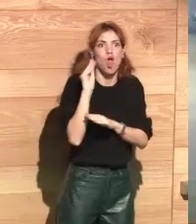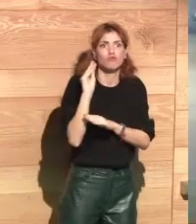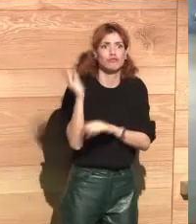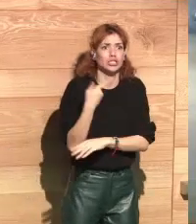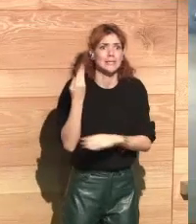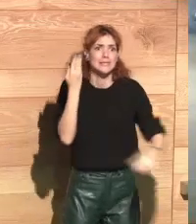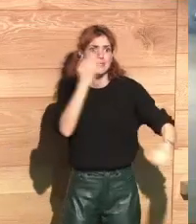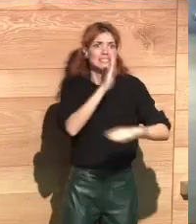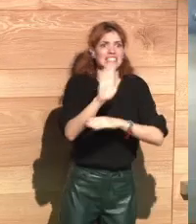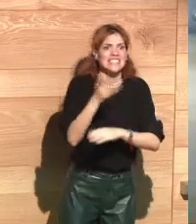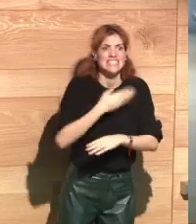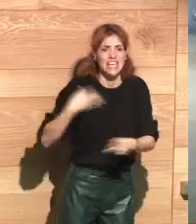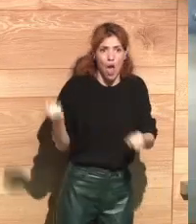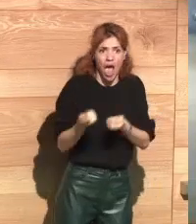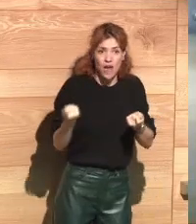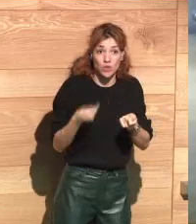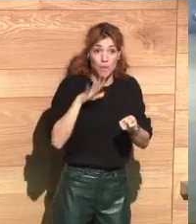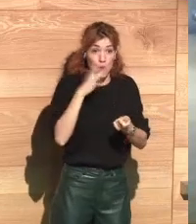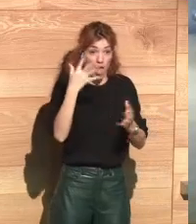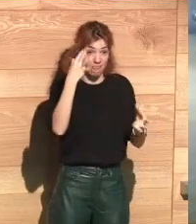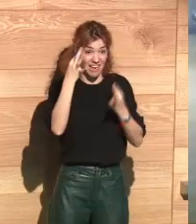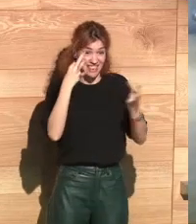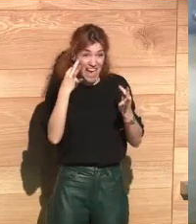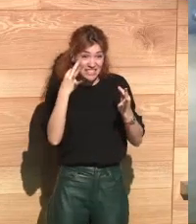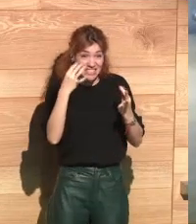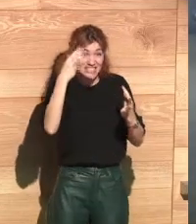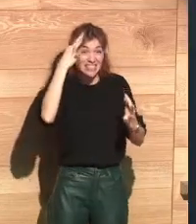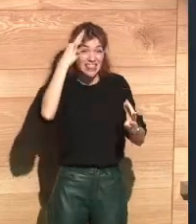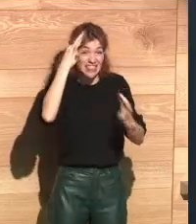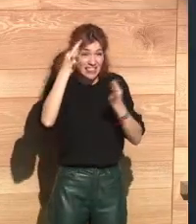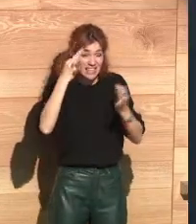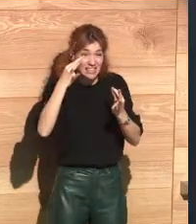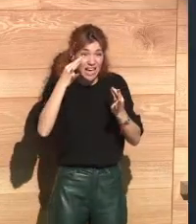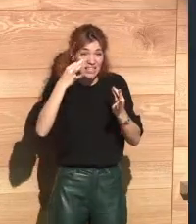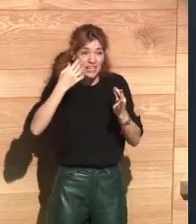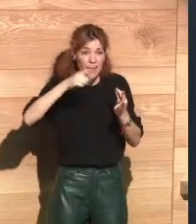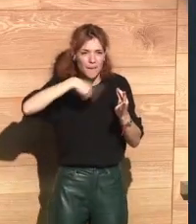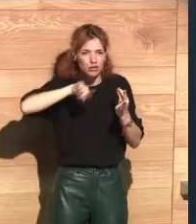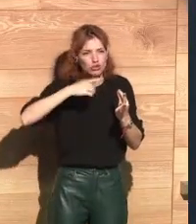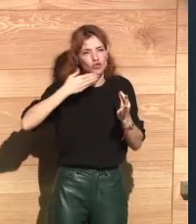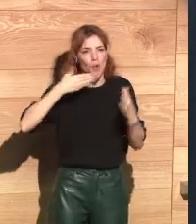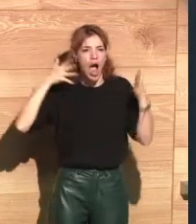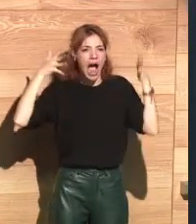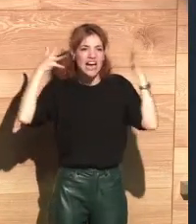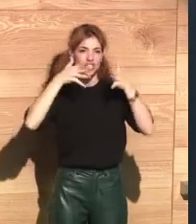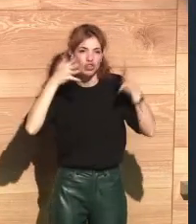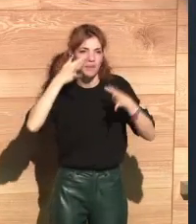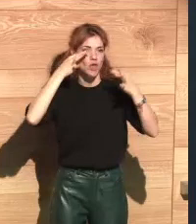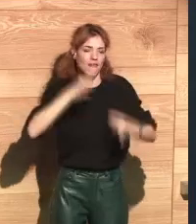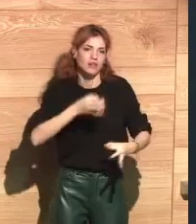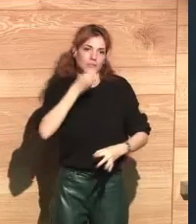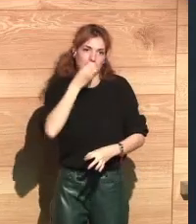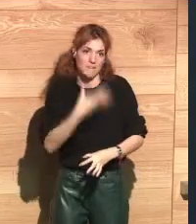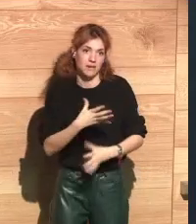being shared by many companies? Because in the details of all these